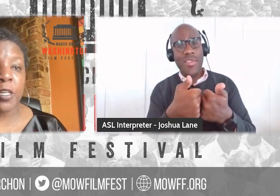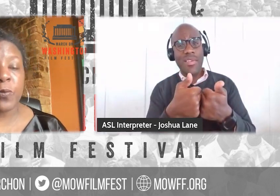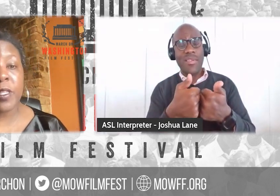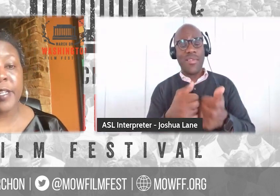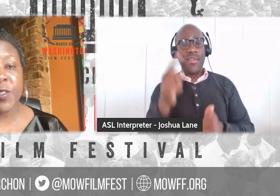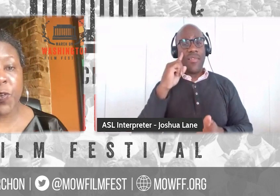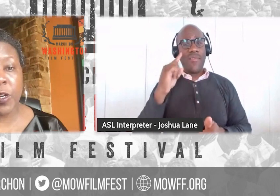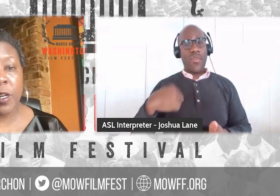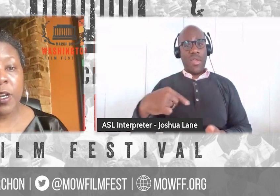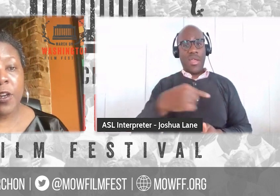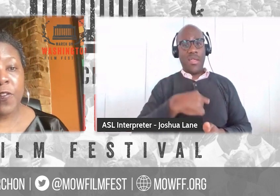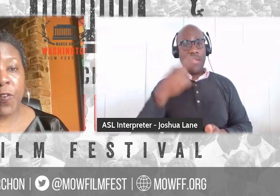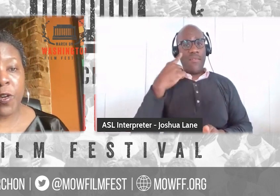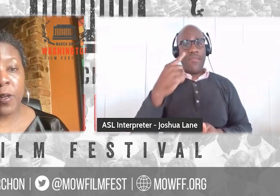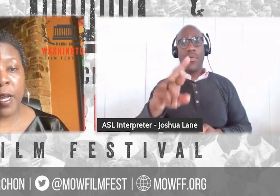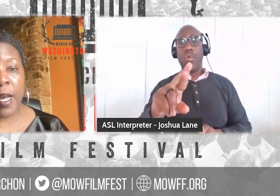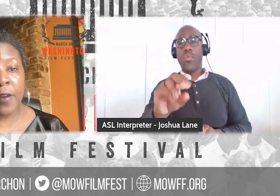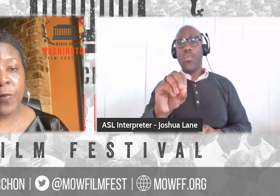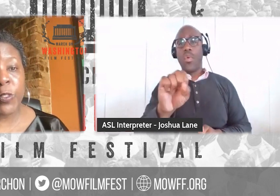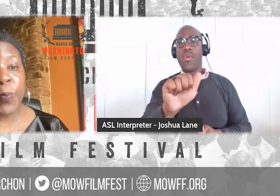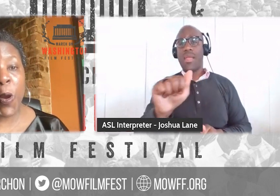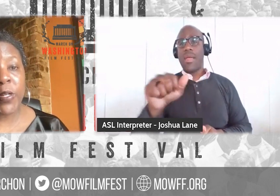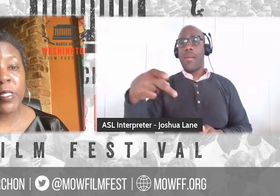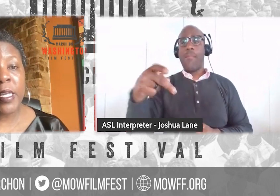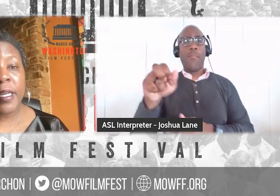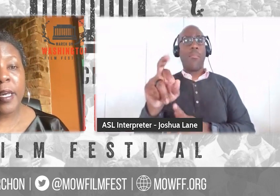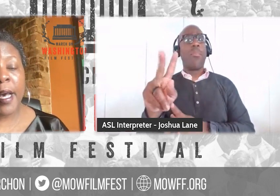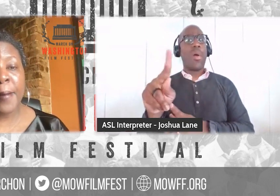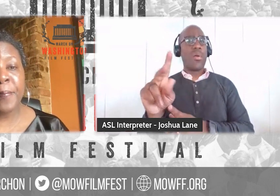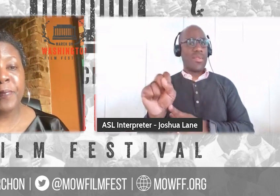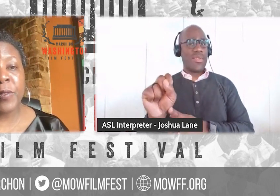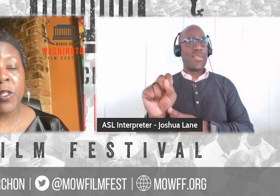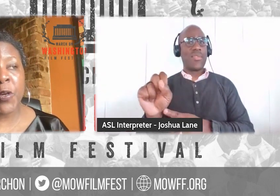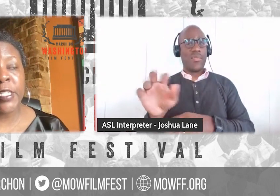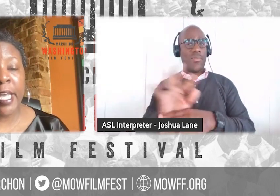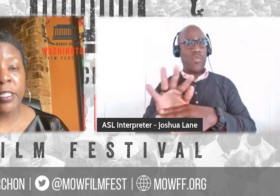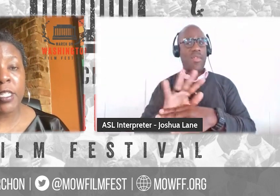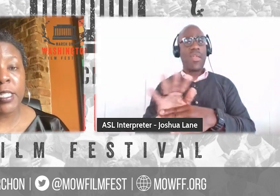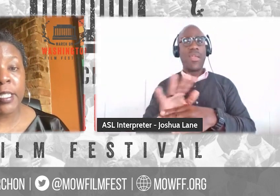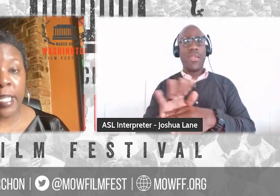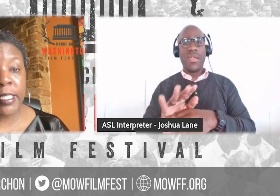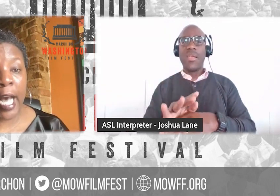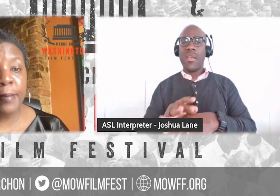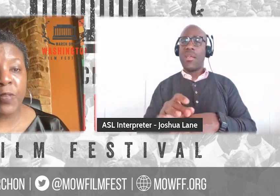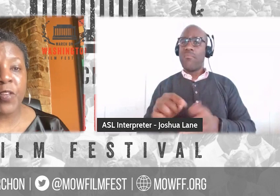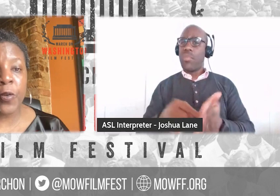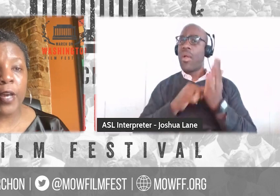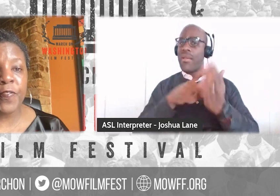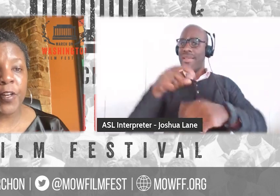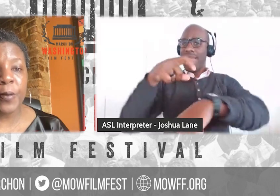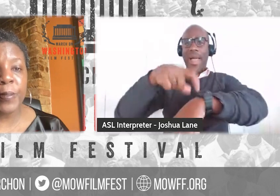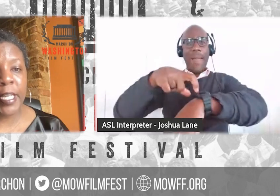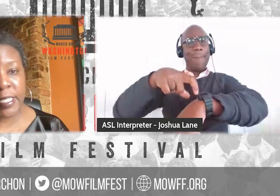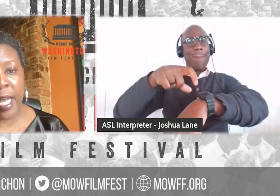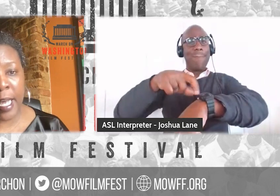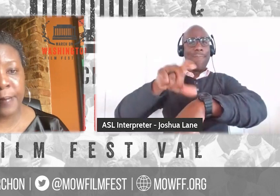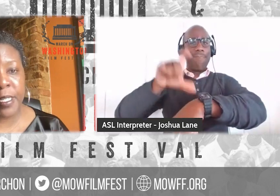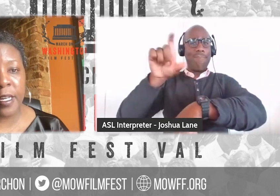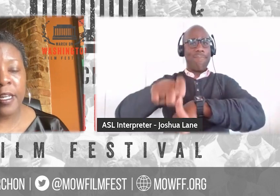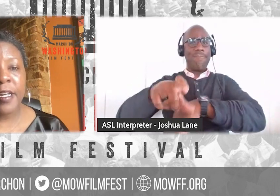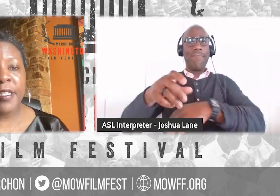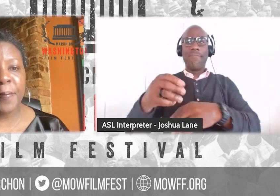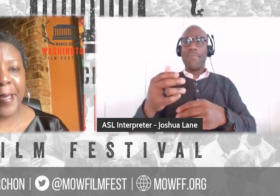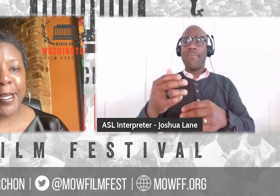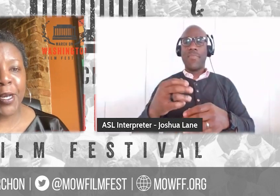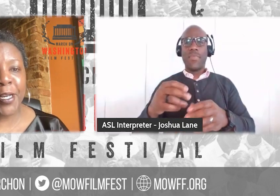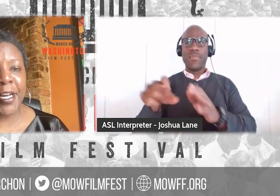was challenging with us for Rosa Parks. You know, it takes time to figure out a film. It takes time